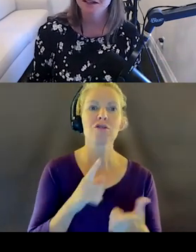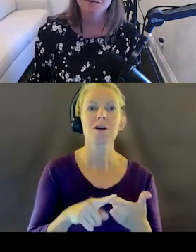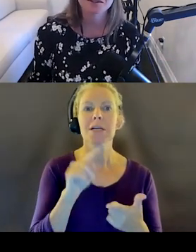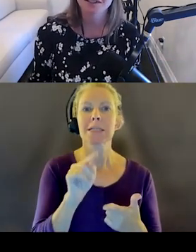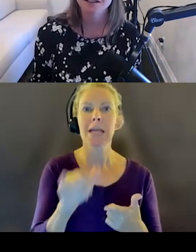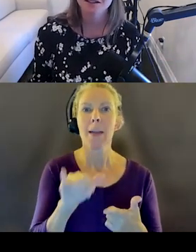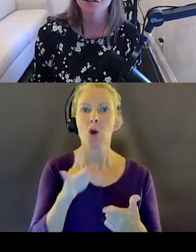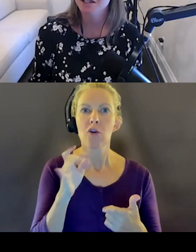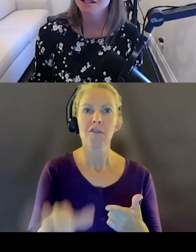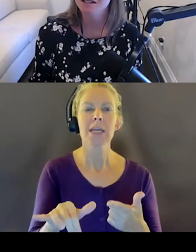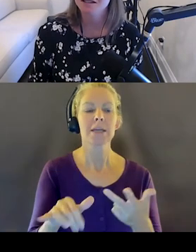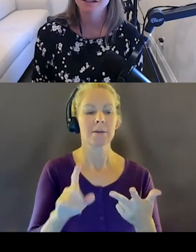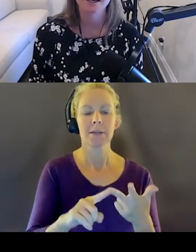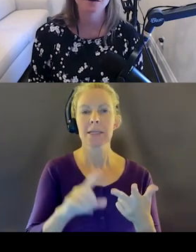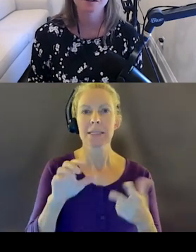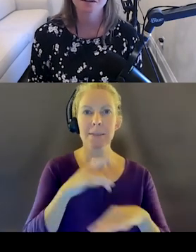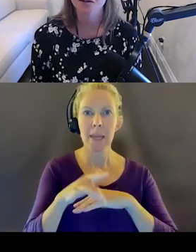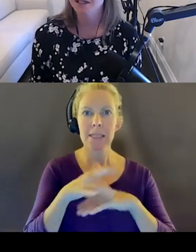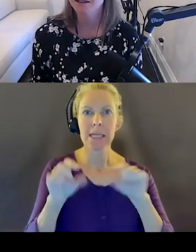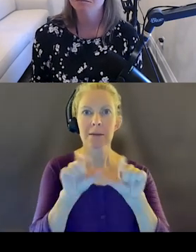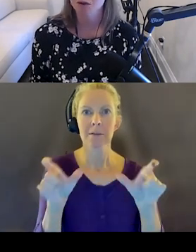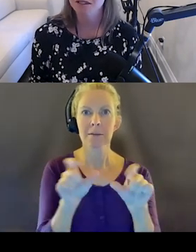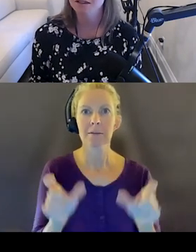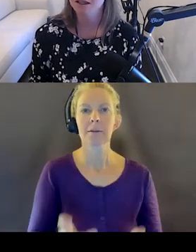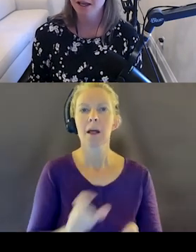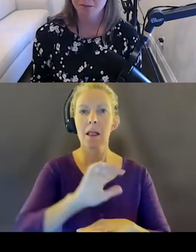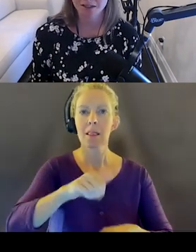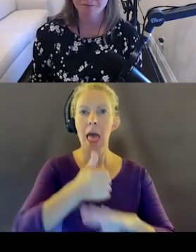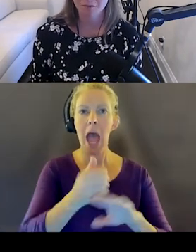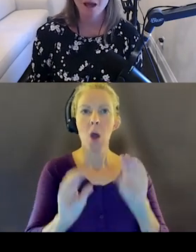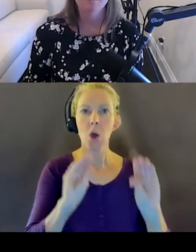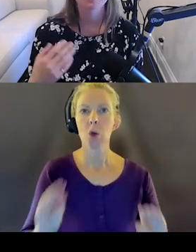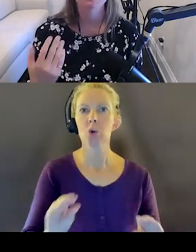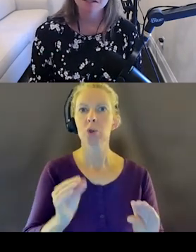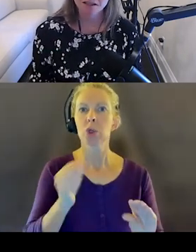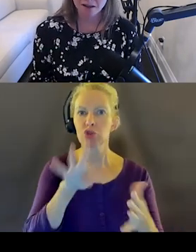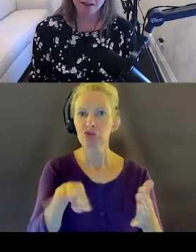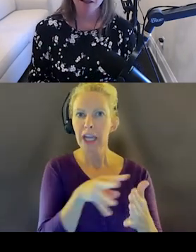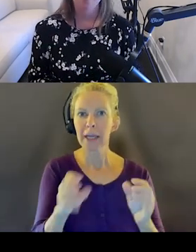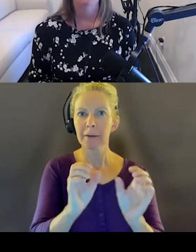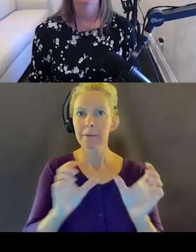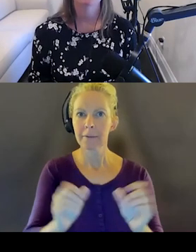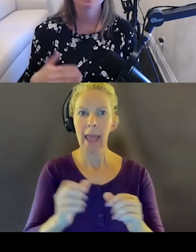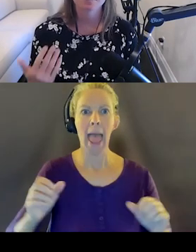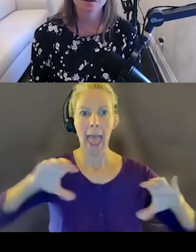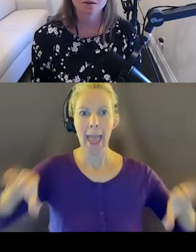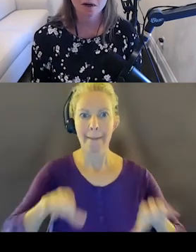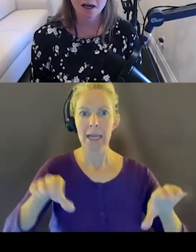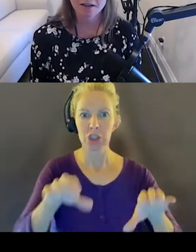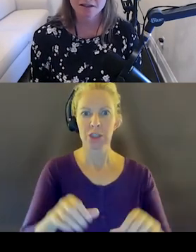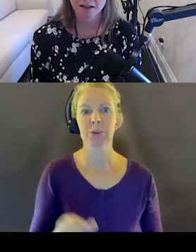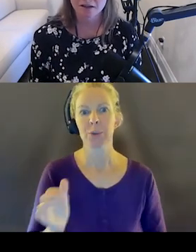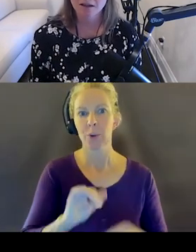spacing, imagery, illustrations, layout, grid, motion, animation. But in addition to that, I'm going to put on the